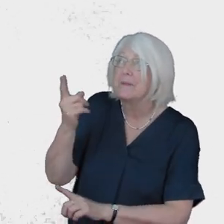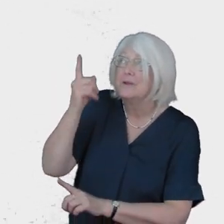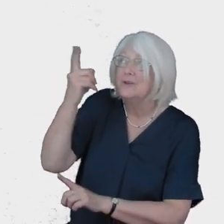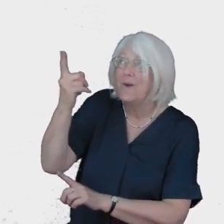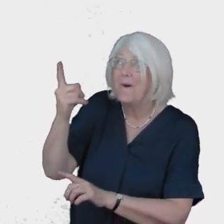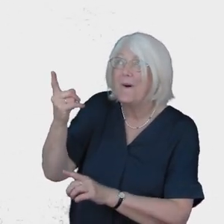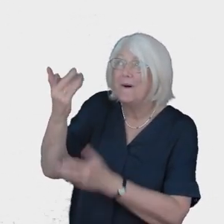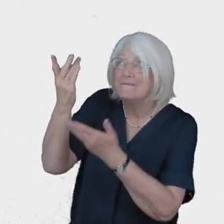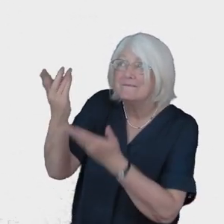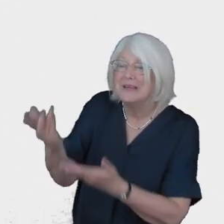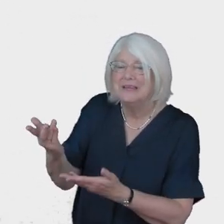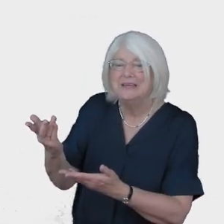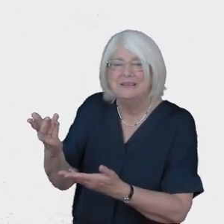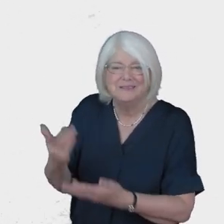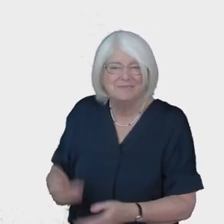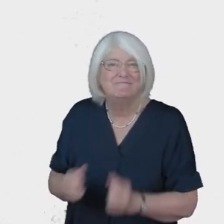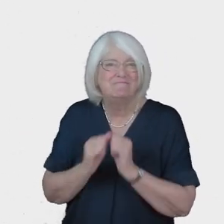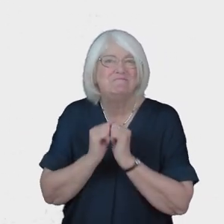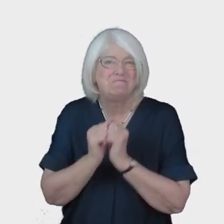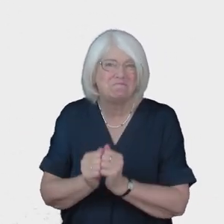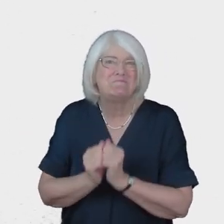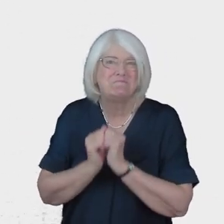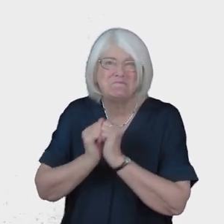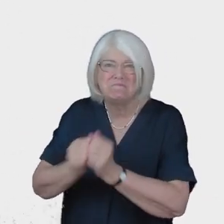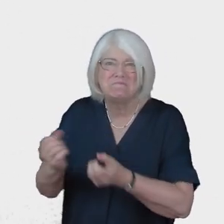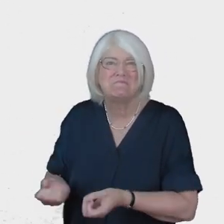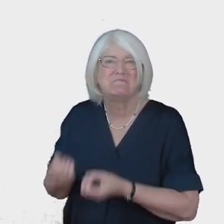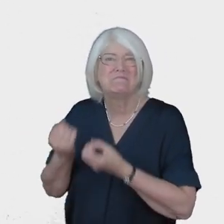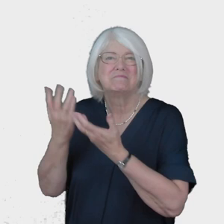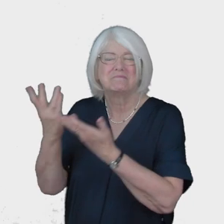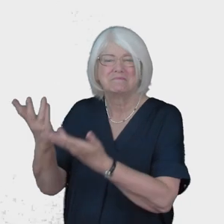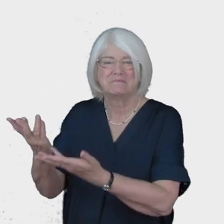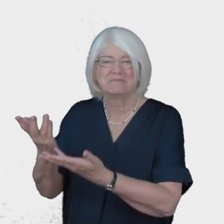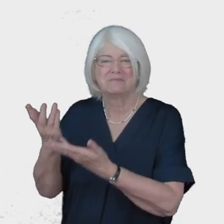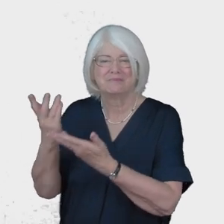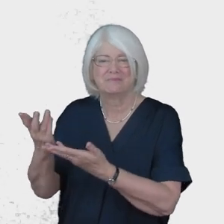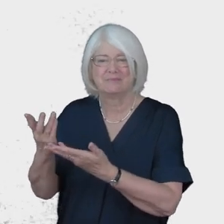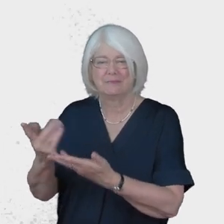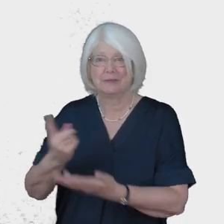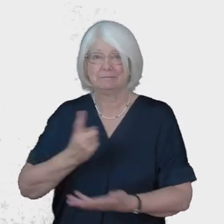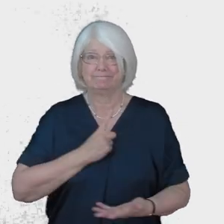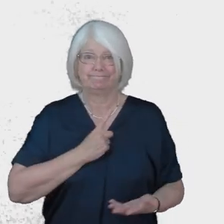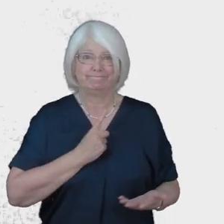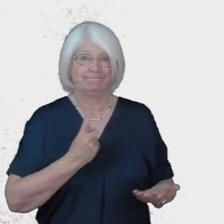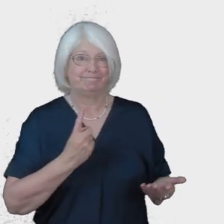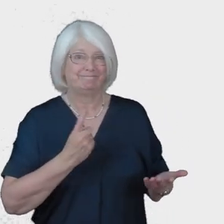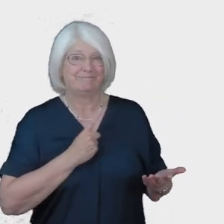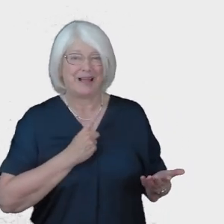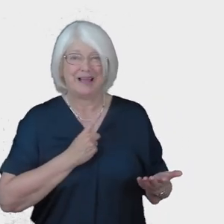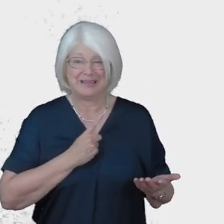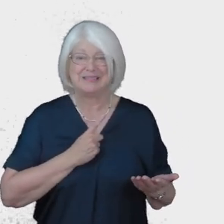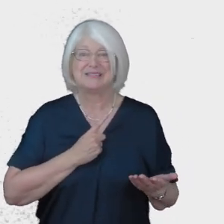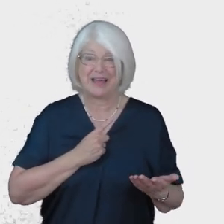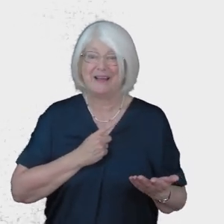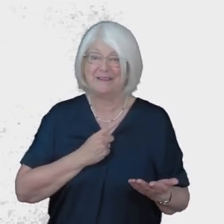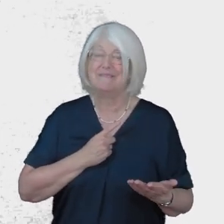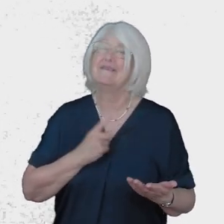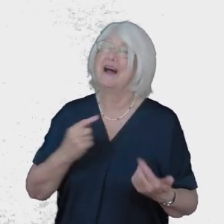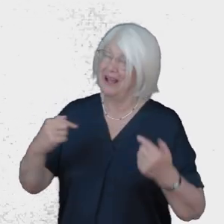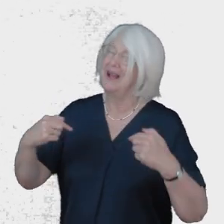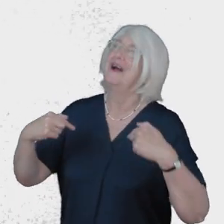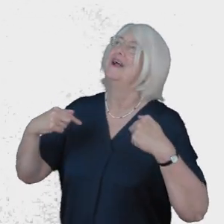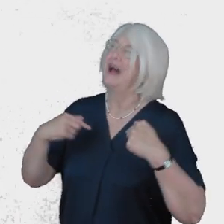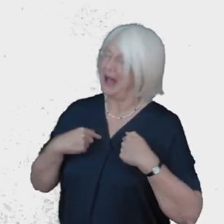your feet its treasure store Take myself and